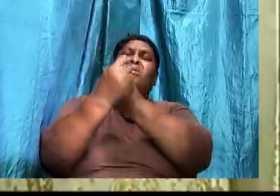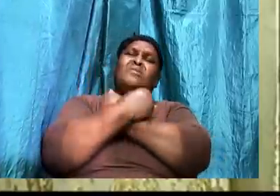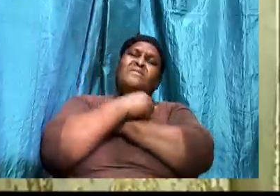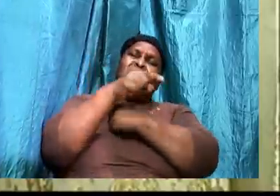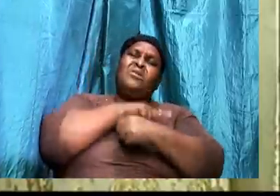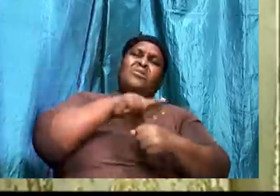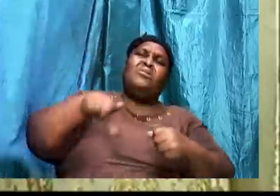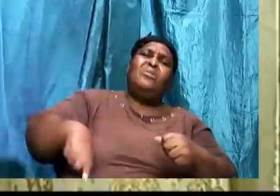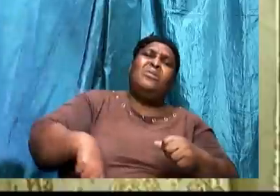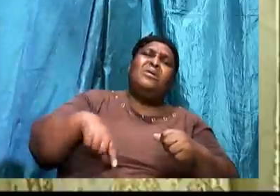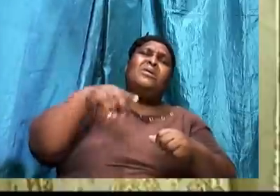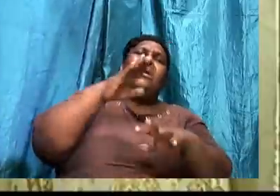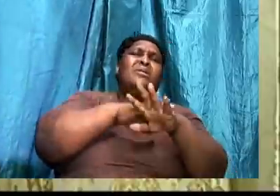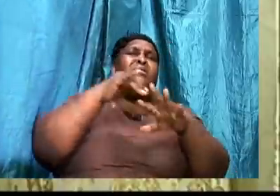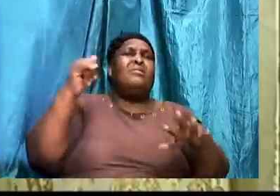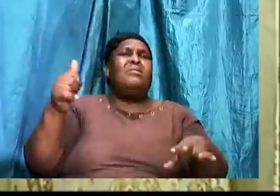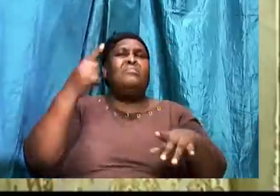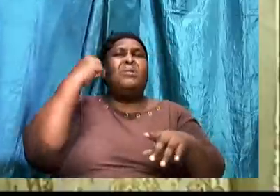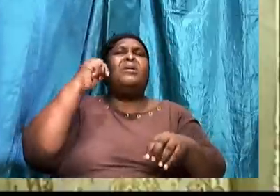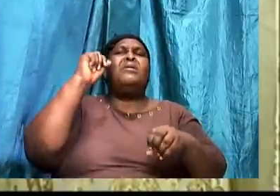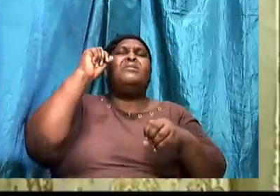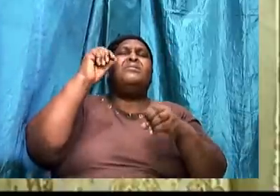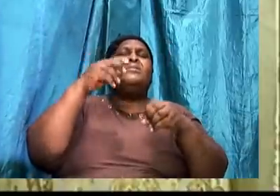according to. His purpose.